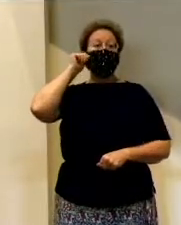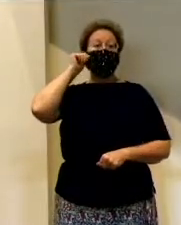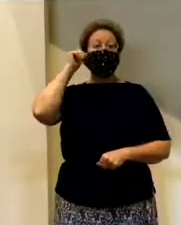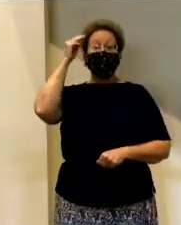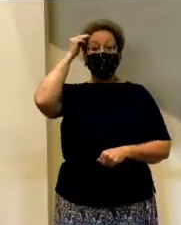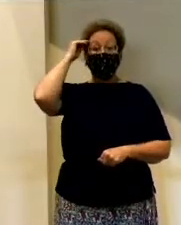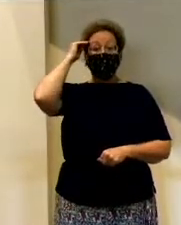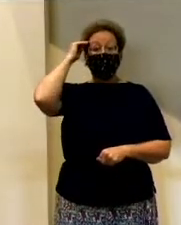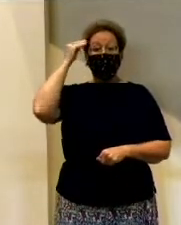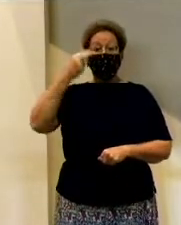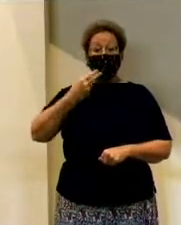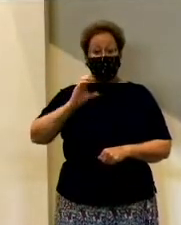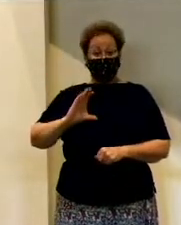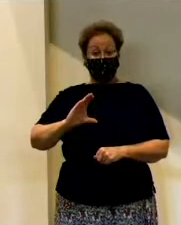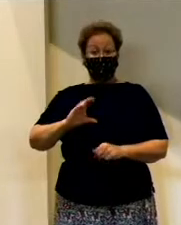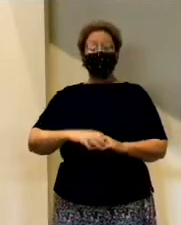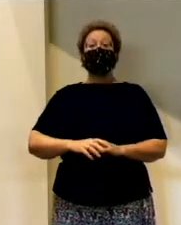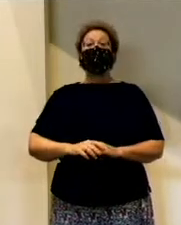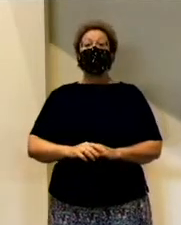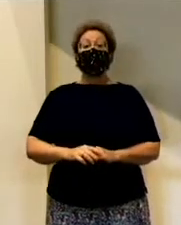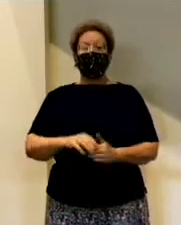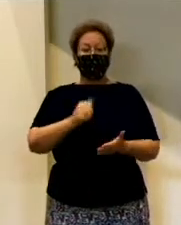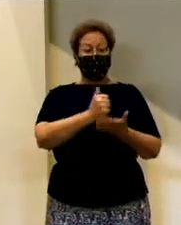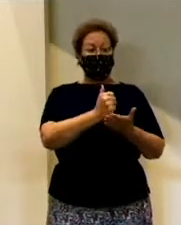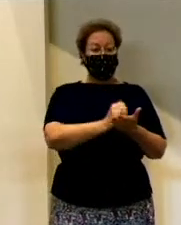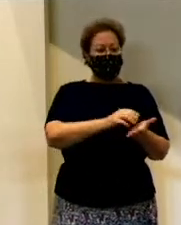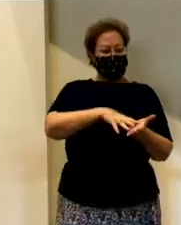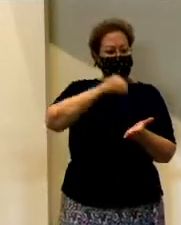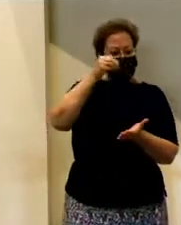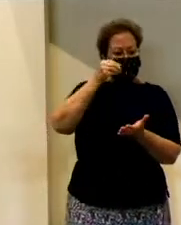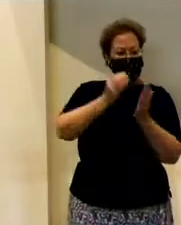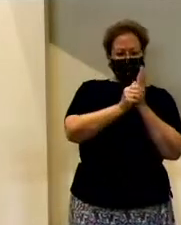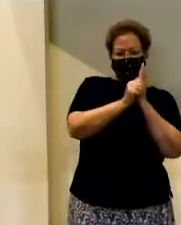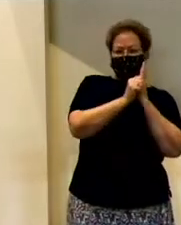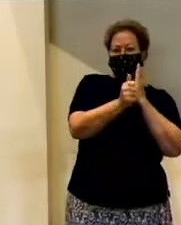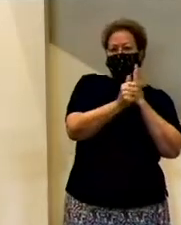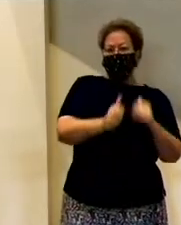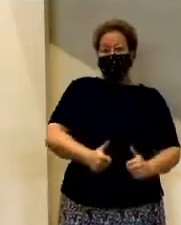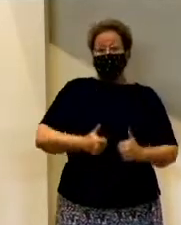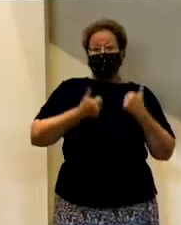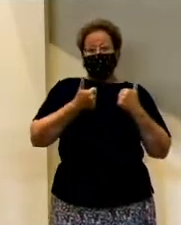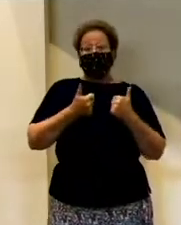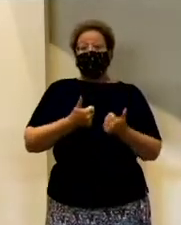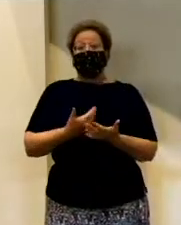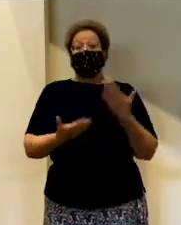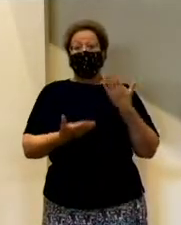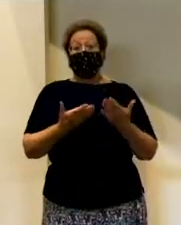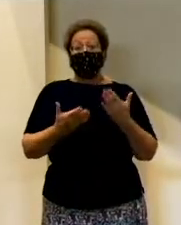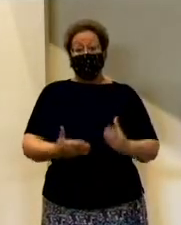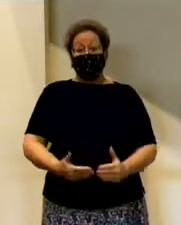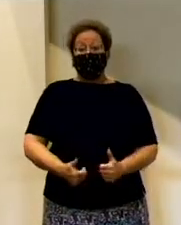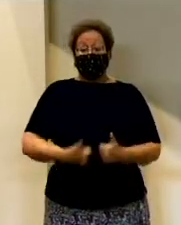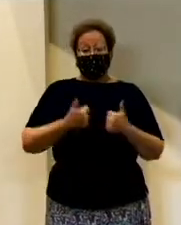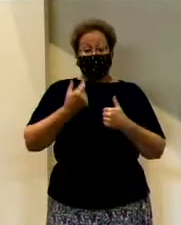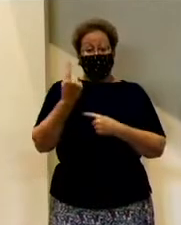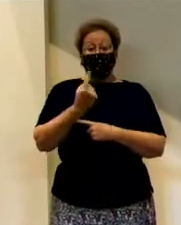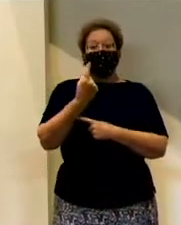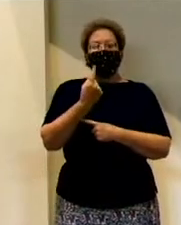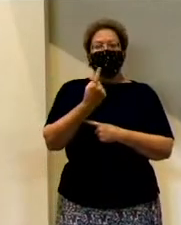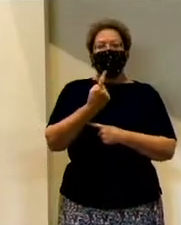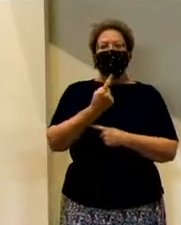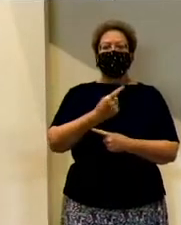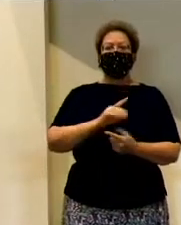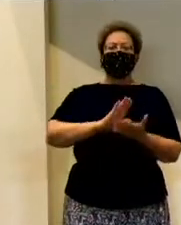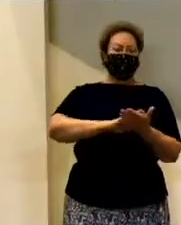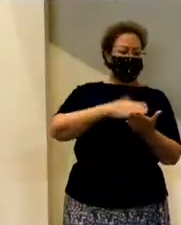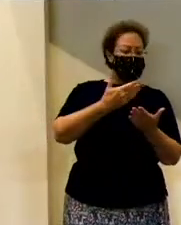my work with the residents included helping them learn basic life skills so someday they could live independently. So they would learn things like